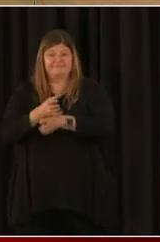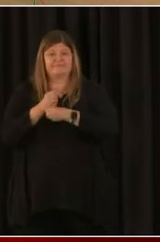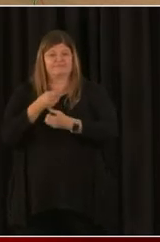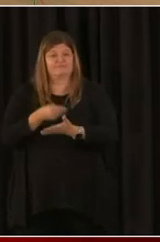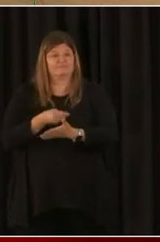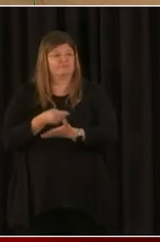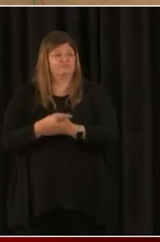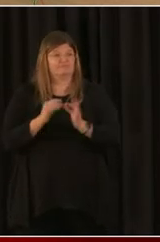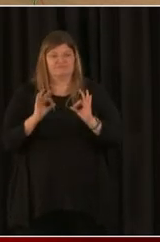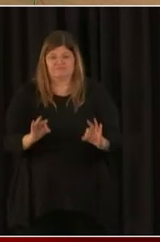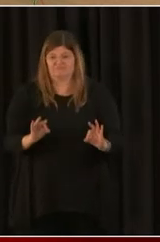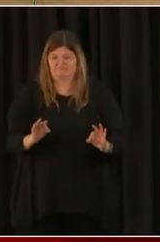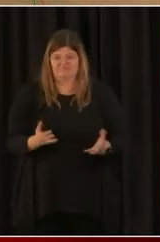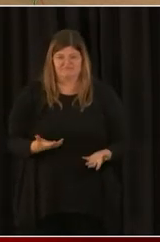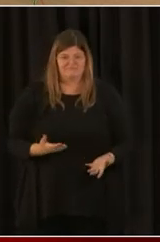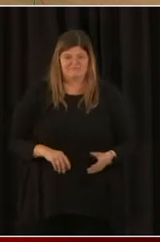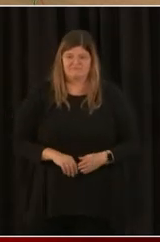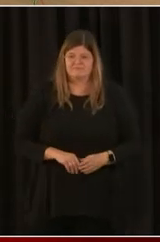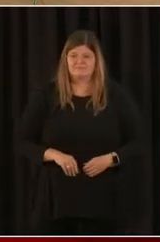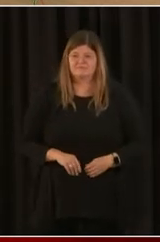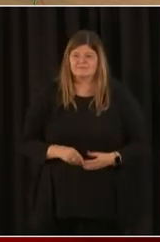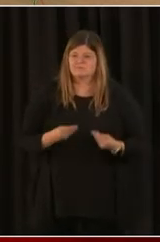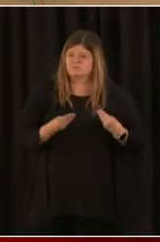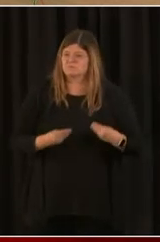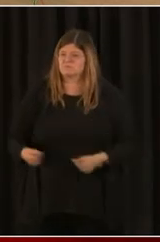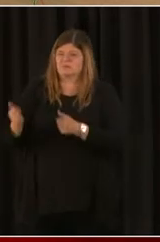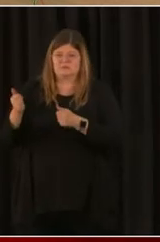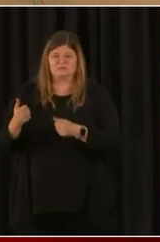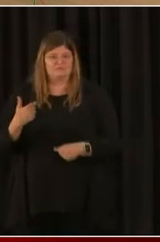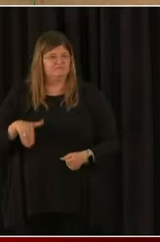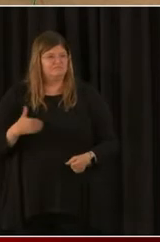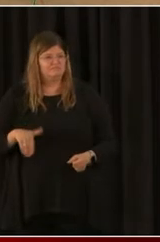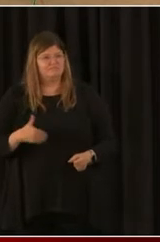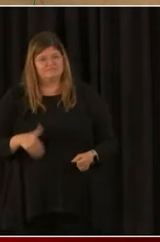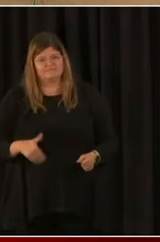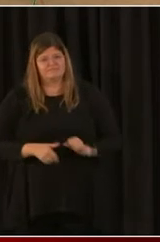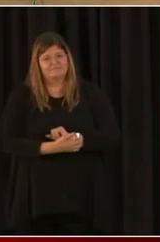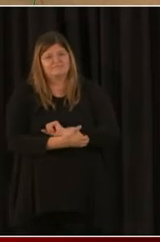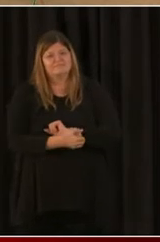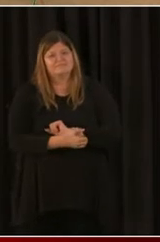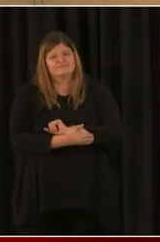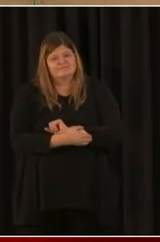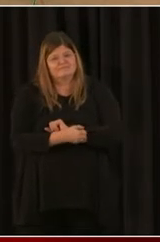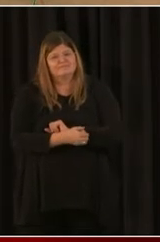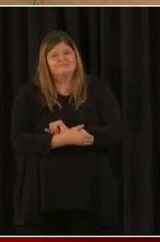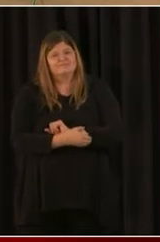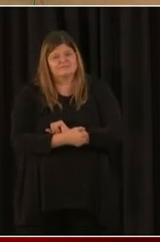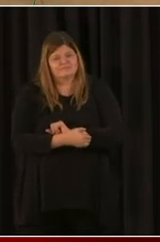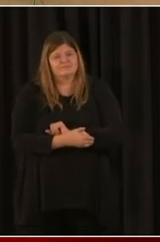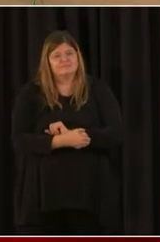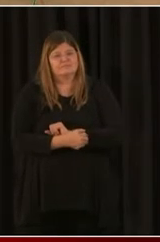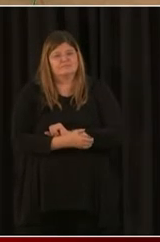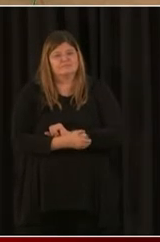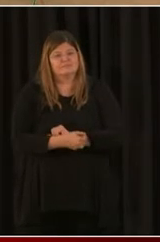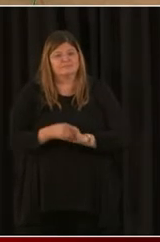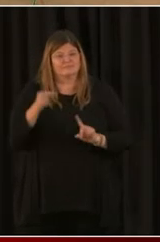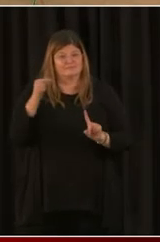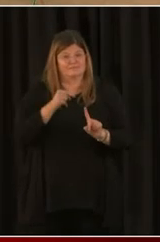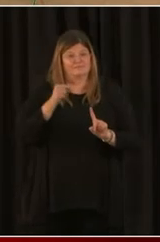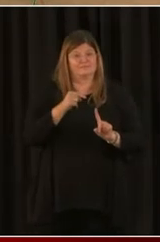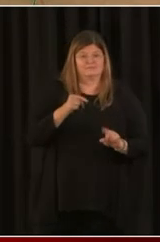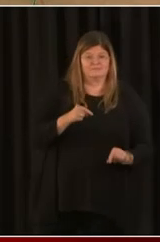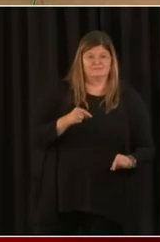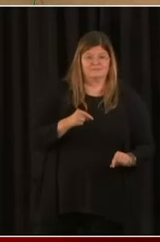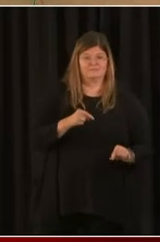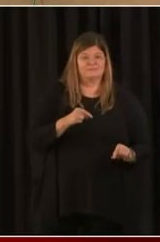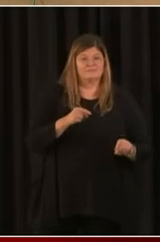it was very seamless. I don't know how else to describe it. I think the main thing is